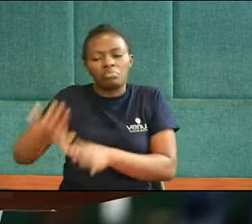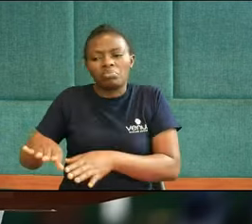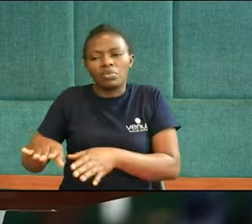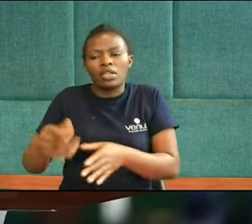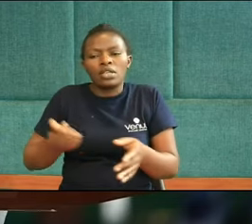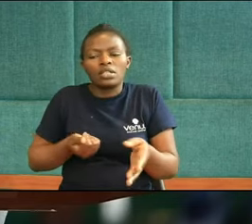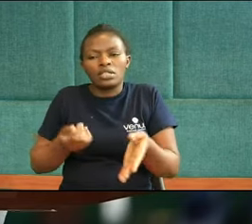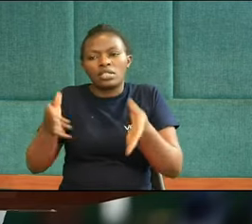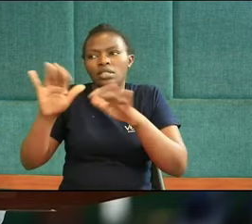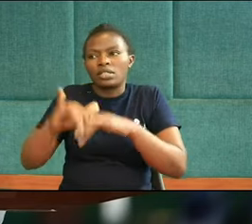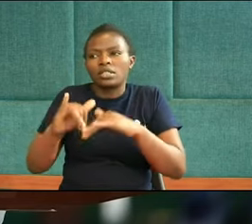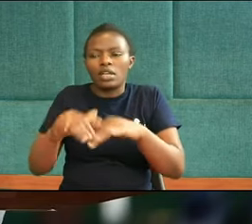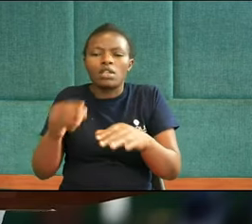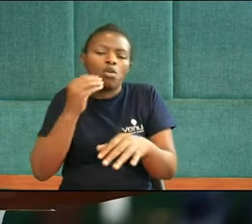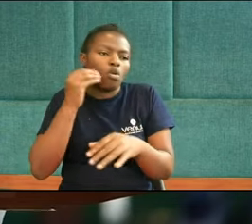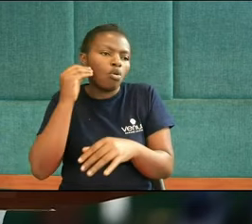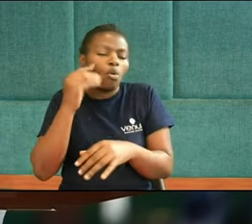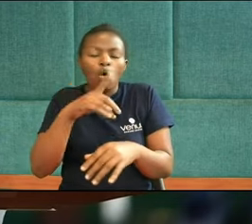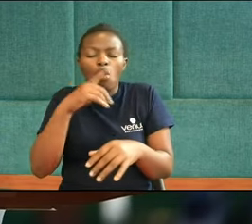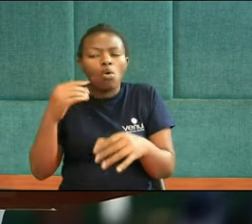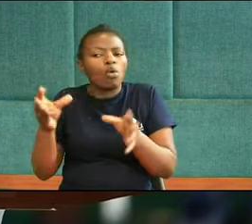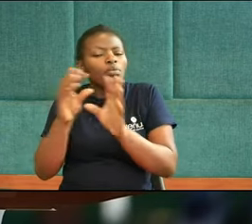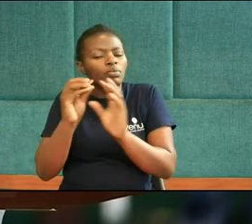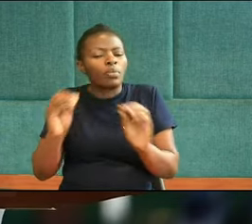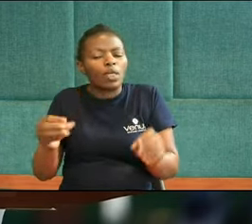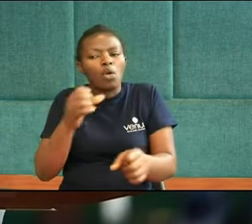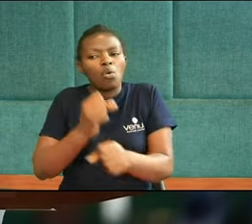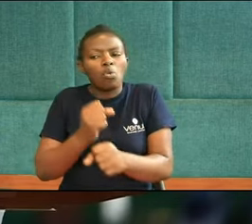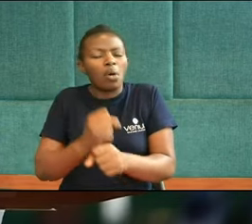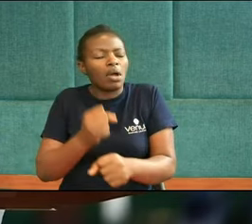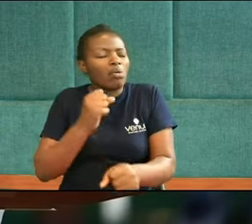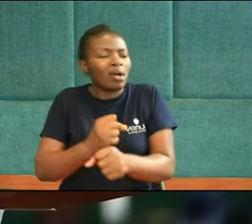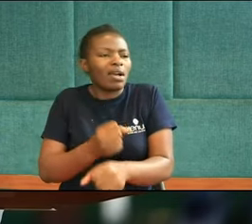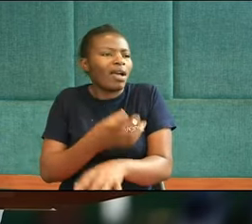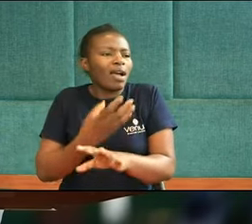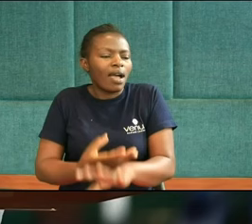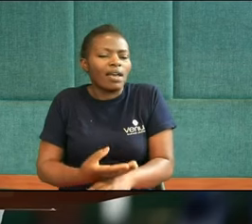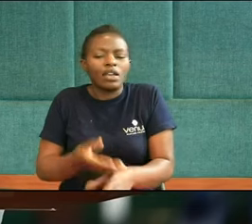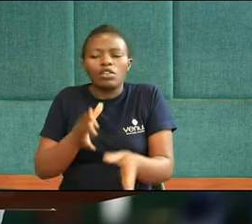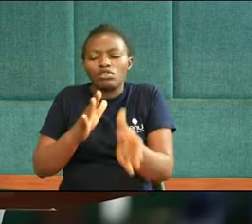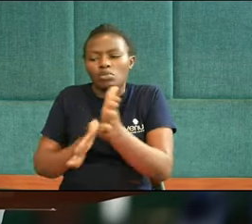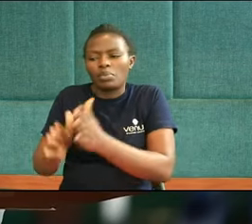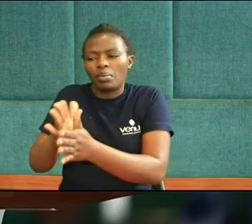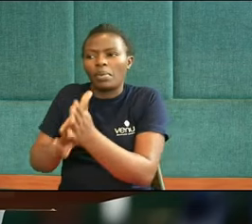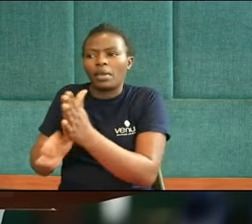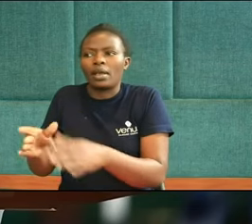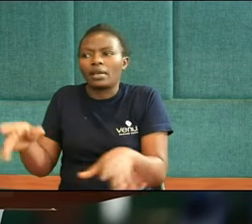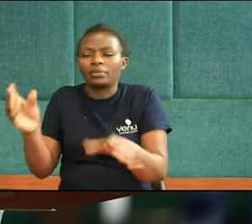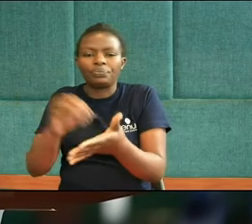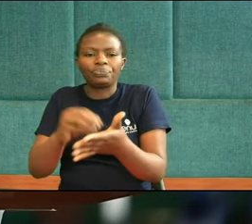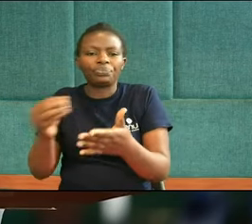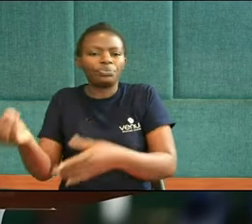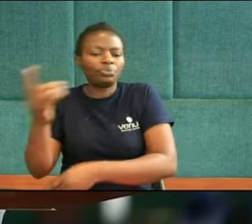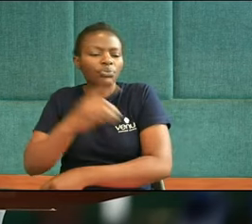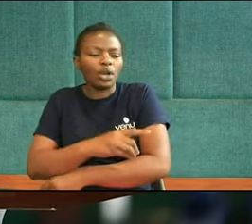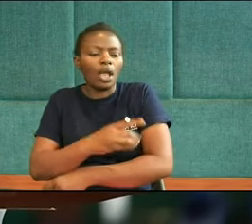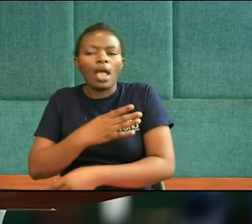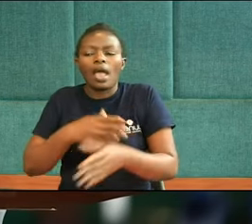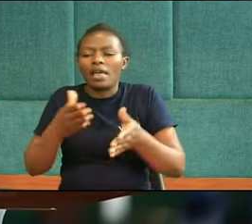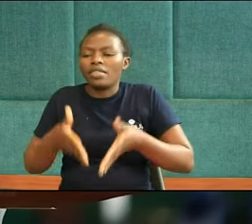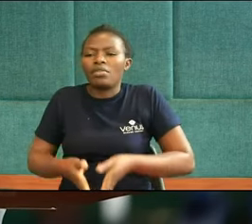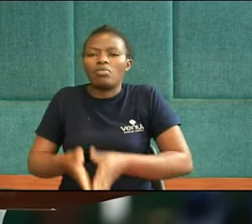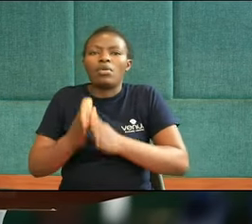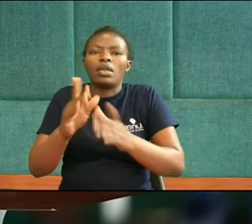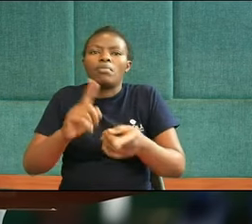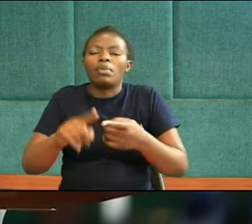go out because it wasn't safe. Workers were trying to repair the streets, bridges and buildings run by the hurricane. It seemed like everyone on the island